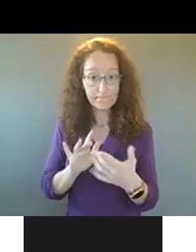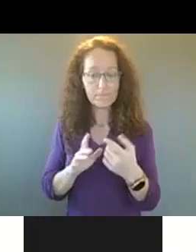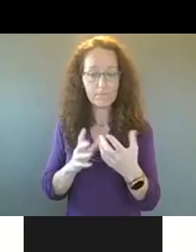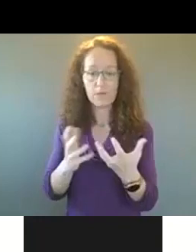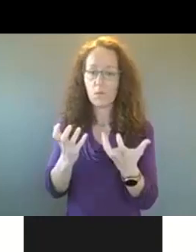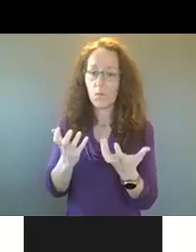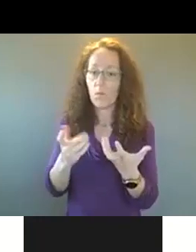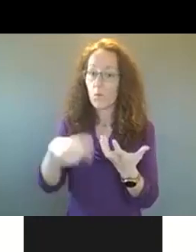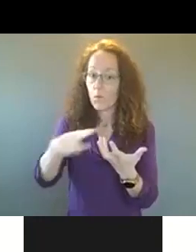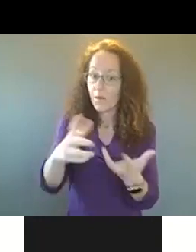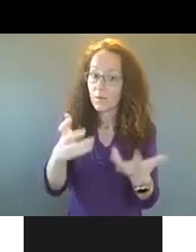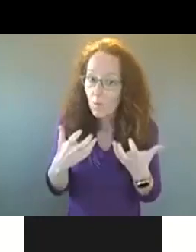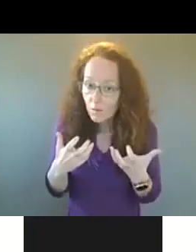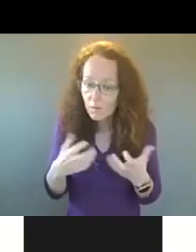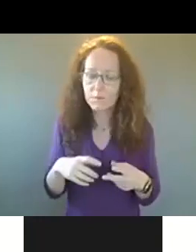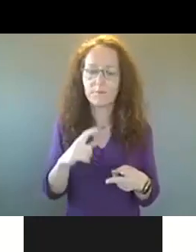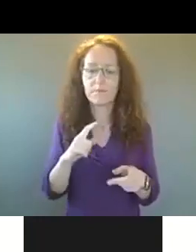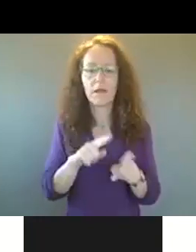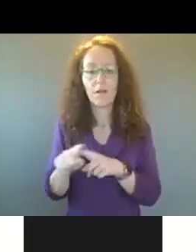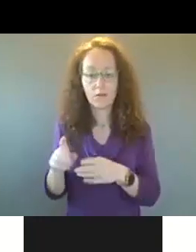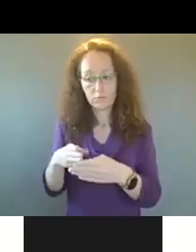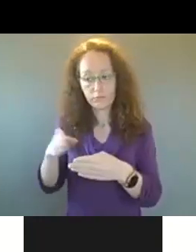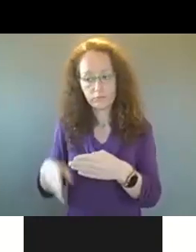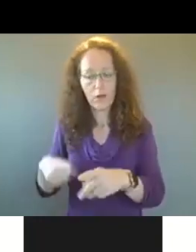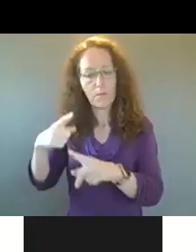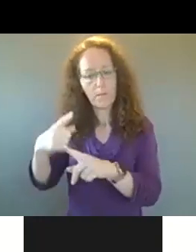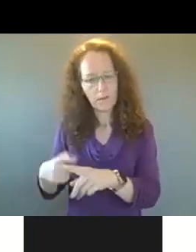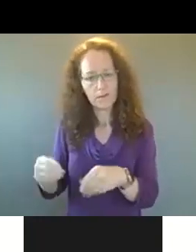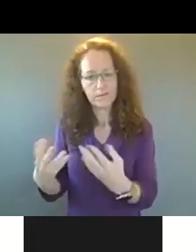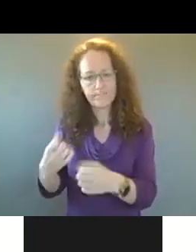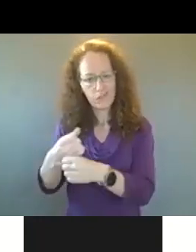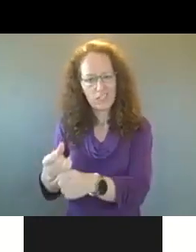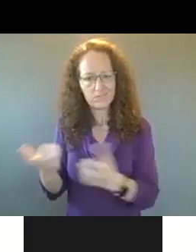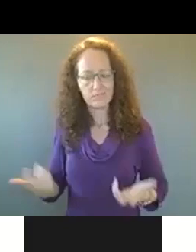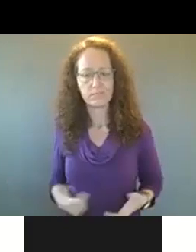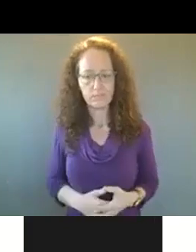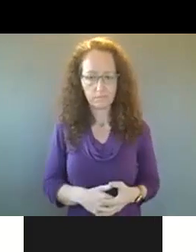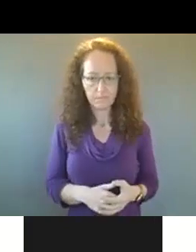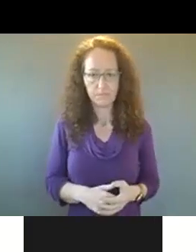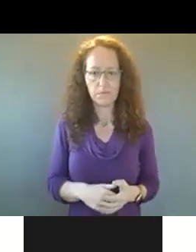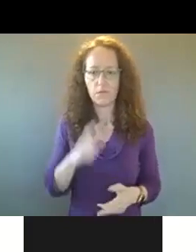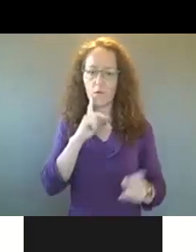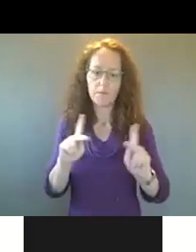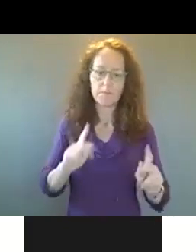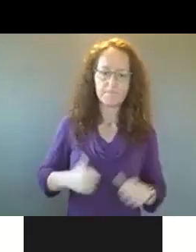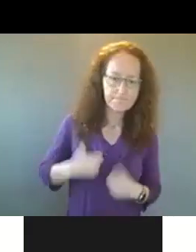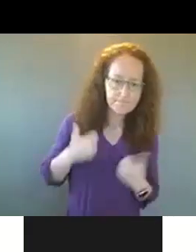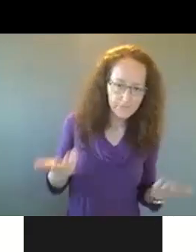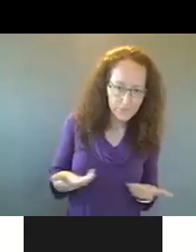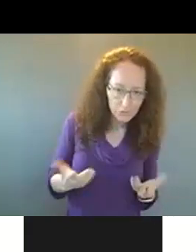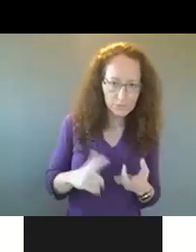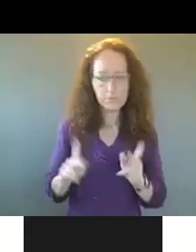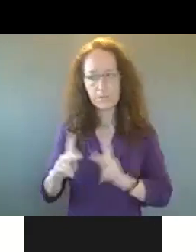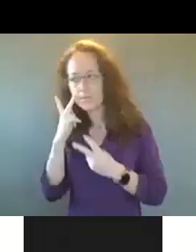um, and provides, um, positive outcomes, um, to, you know, residents and visitors and everyone else here.